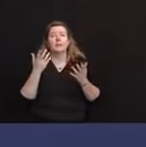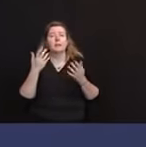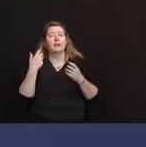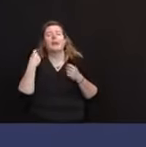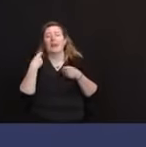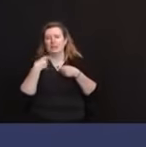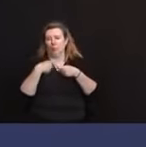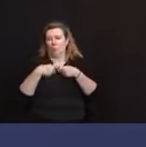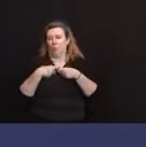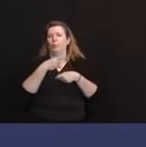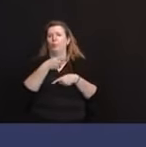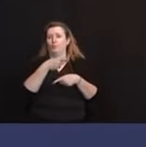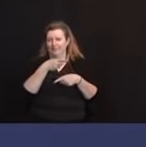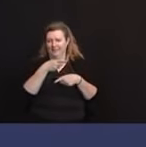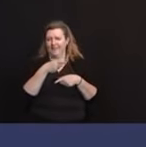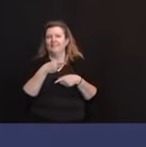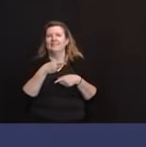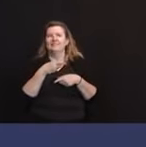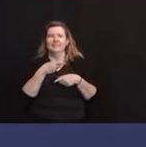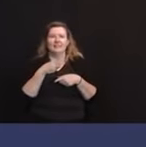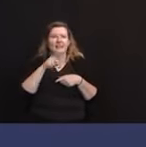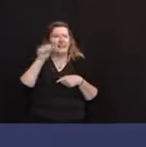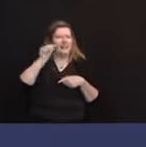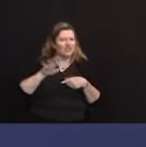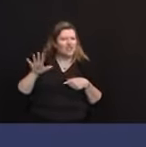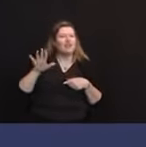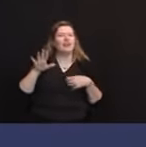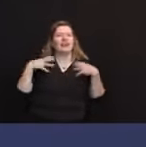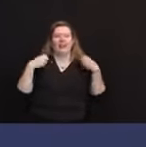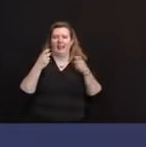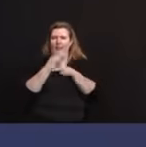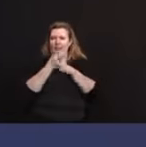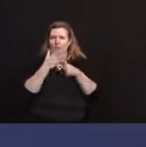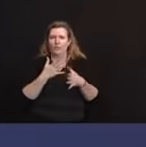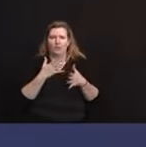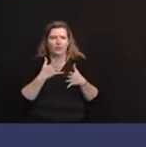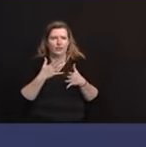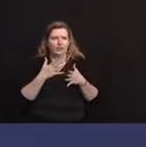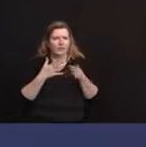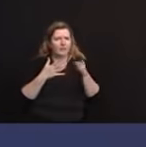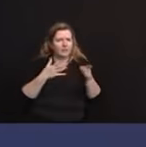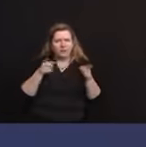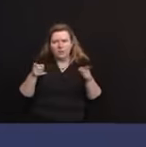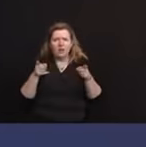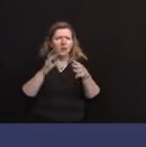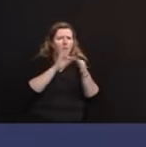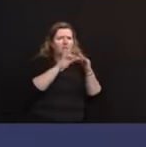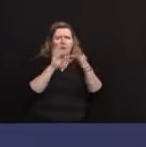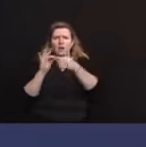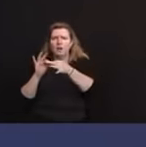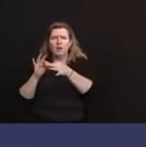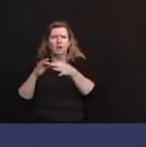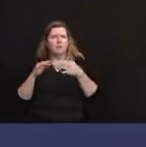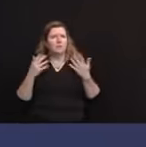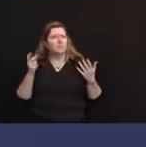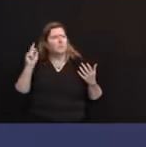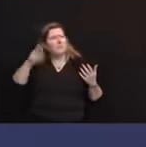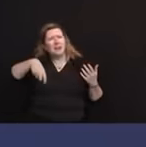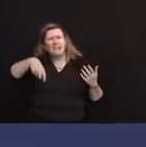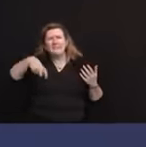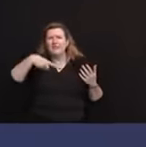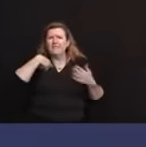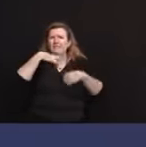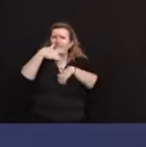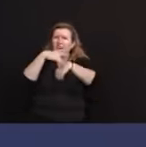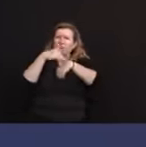entirely Latino, in Asian, I'd say, health care workers, and they were making the point that multi-language is